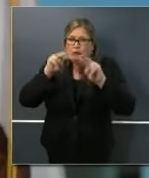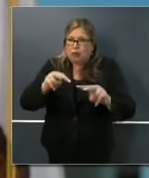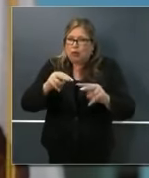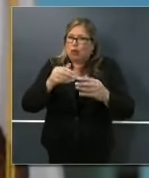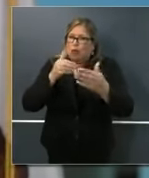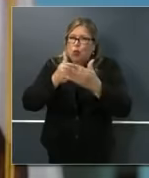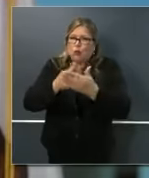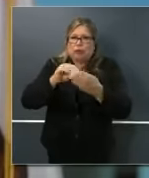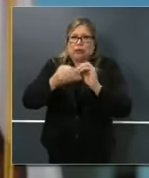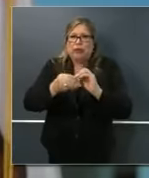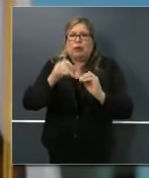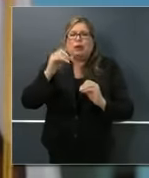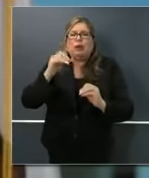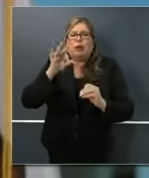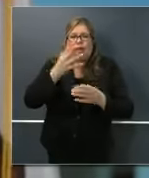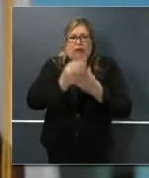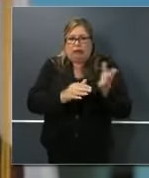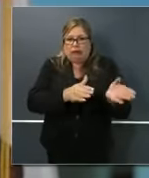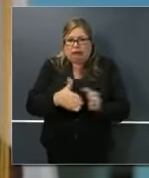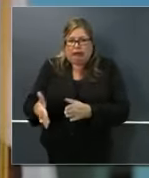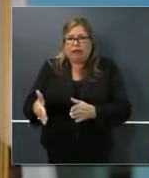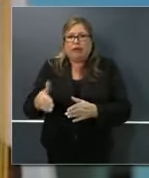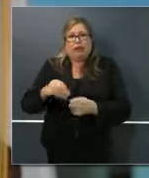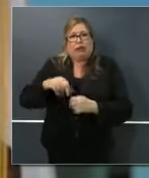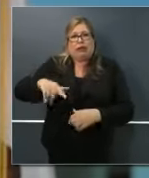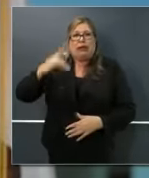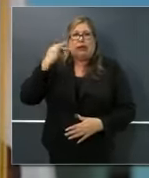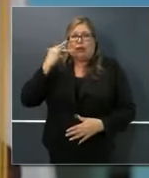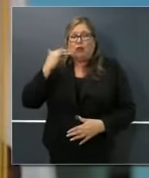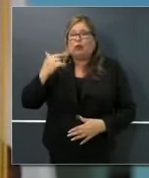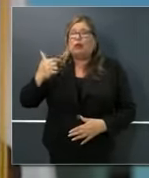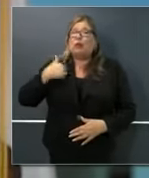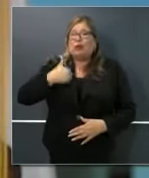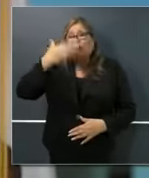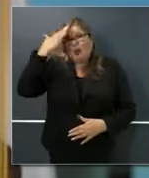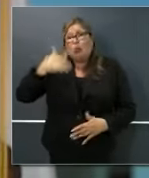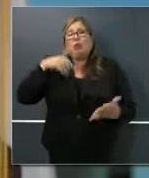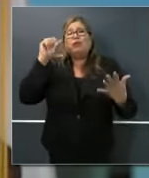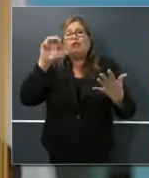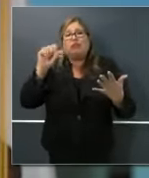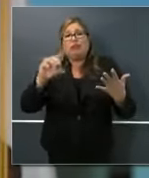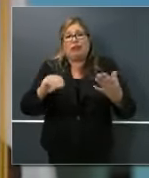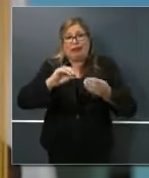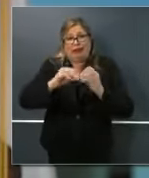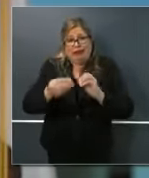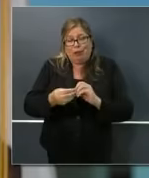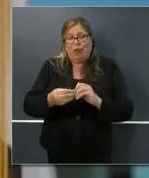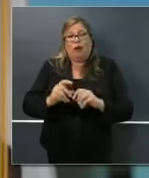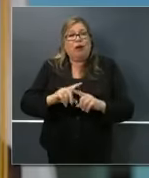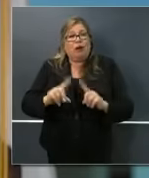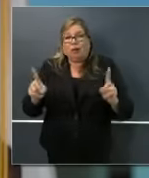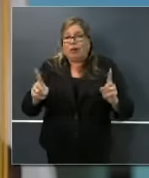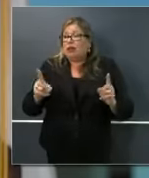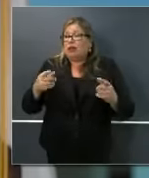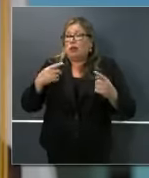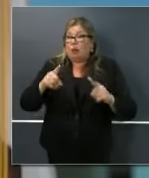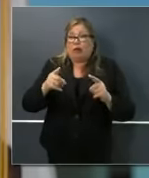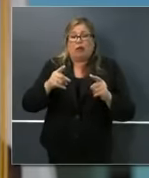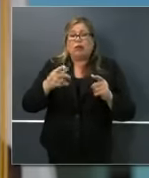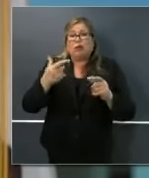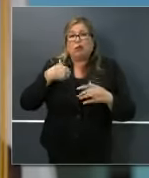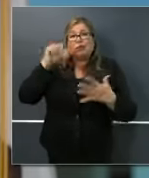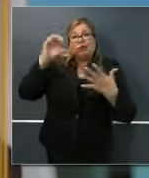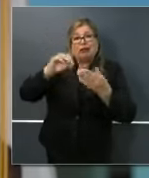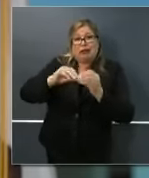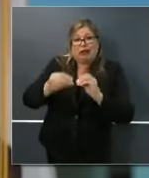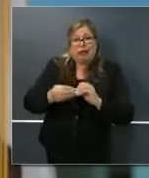as we reported out every single day, we're aware that there's a number of other people in California that are dying in our hospitals and our